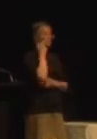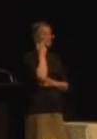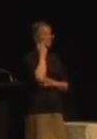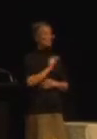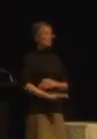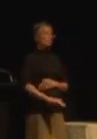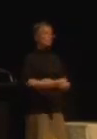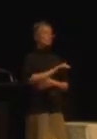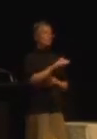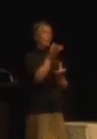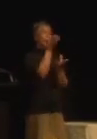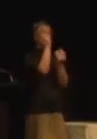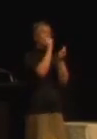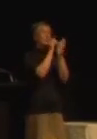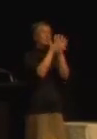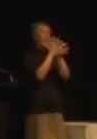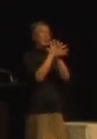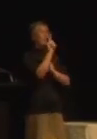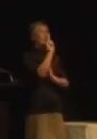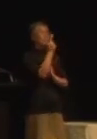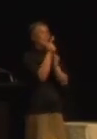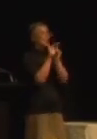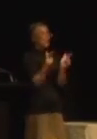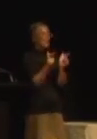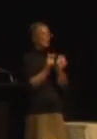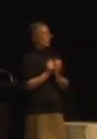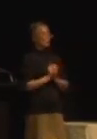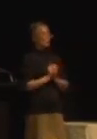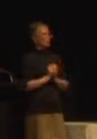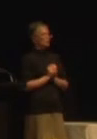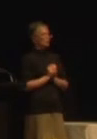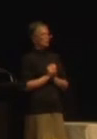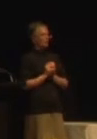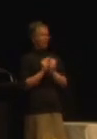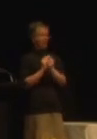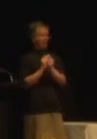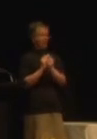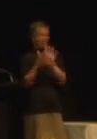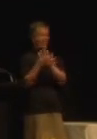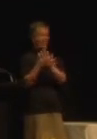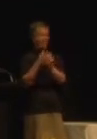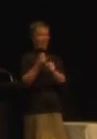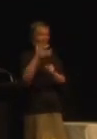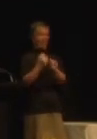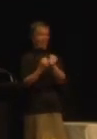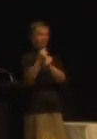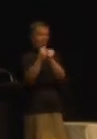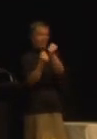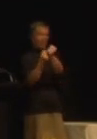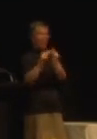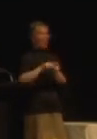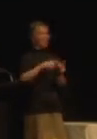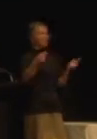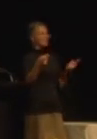their first language. NZSL is a very different grammar and structure from English. This means that when